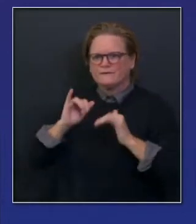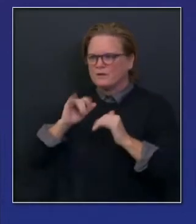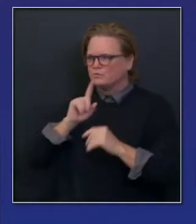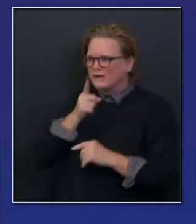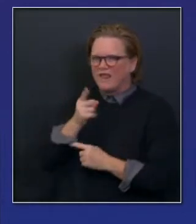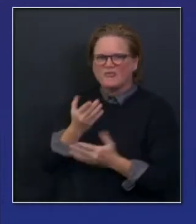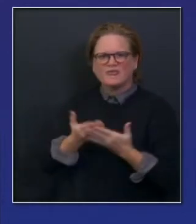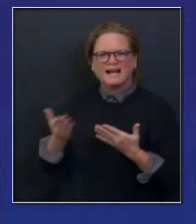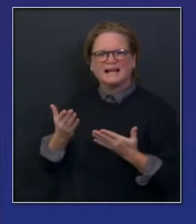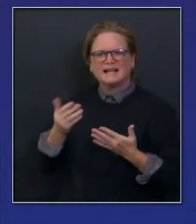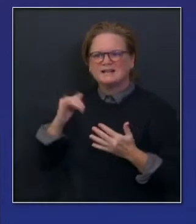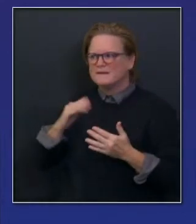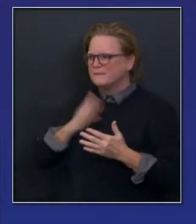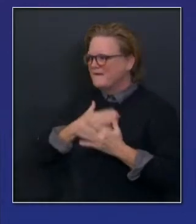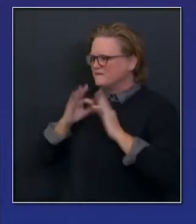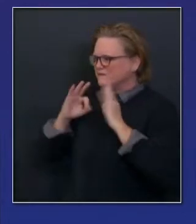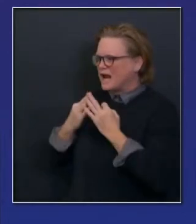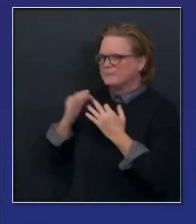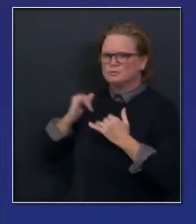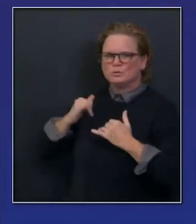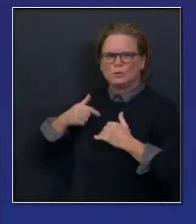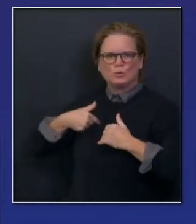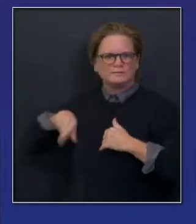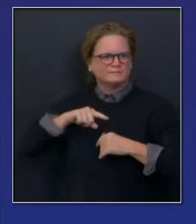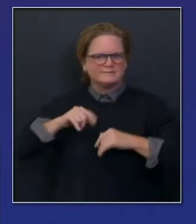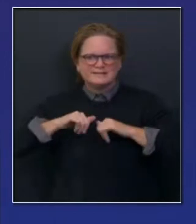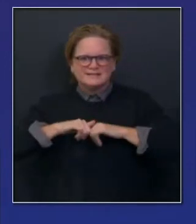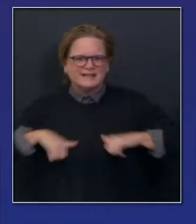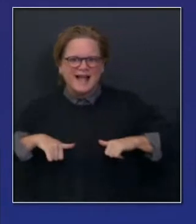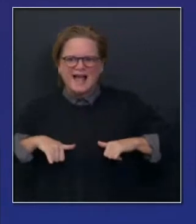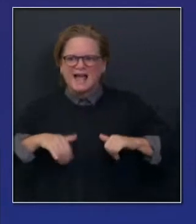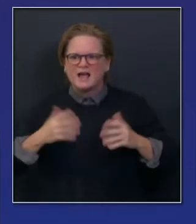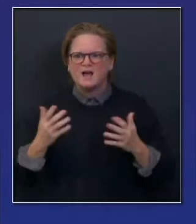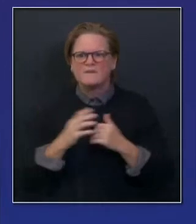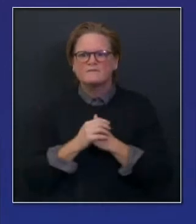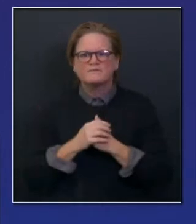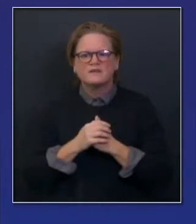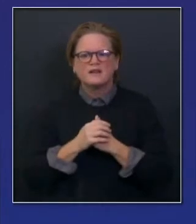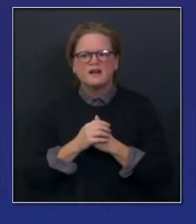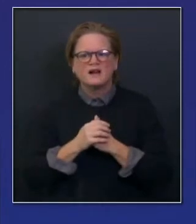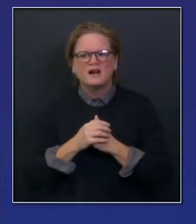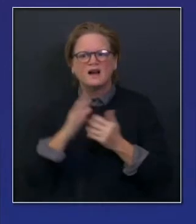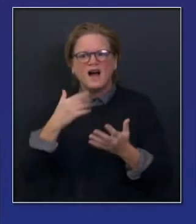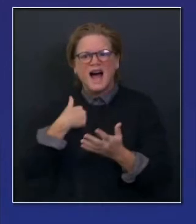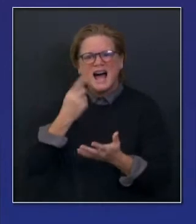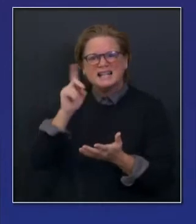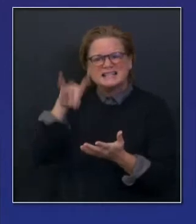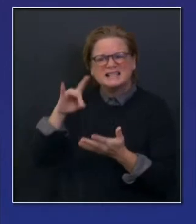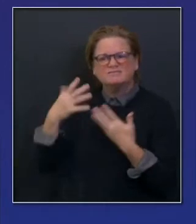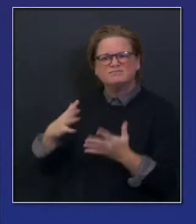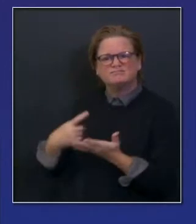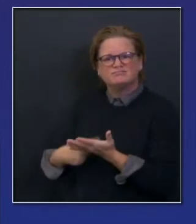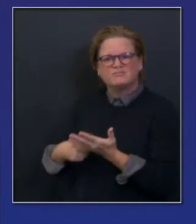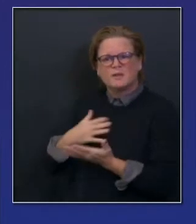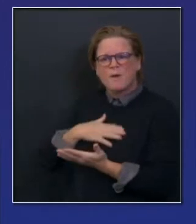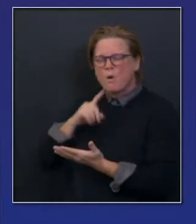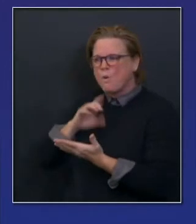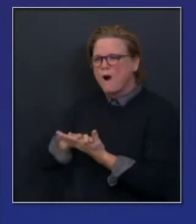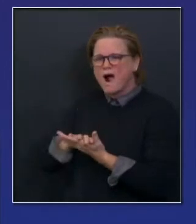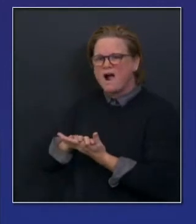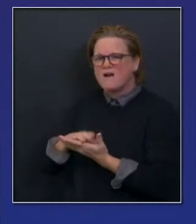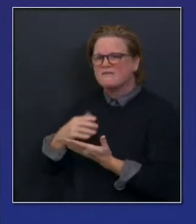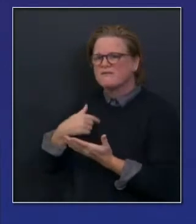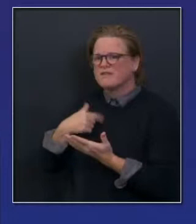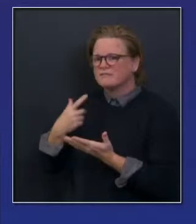public to you. And I was having these conversations about some of the work we're doing on mutual aid for morgues and working with coroners